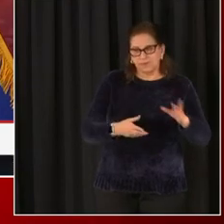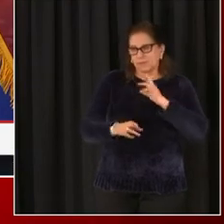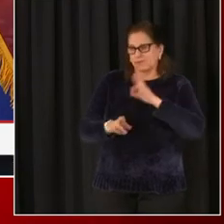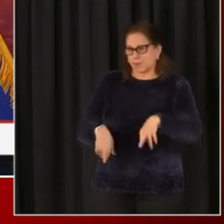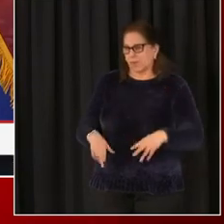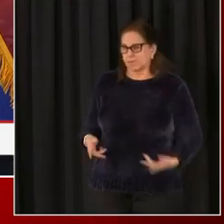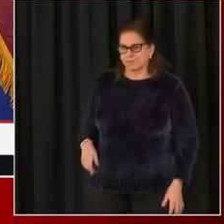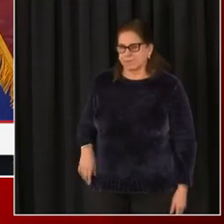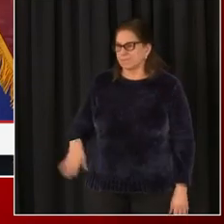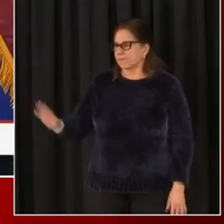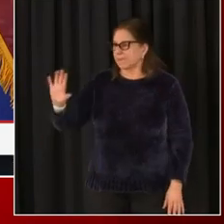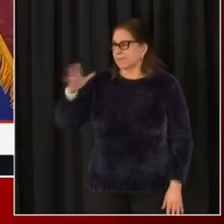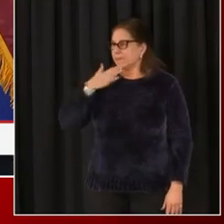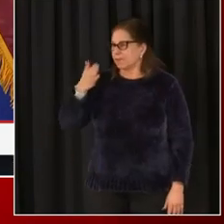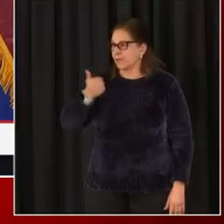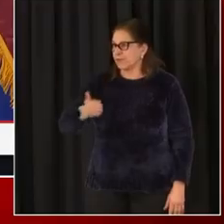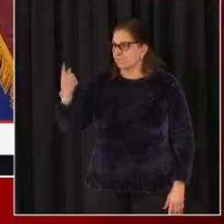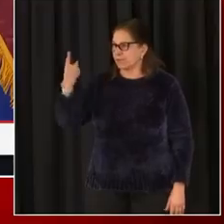Okay. Thank you, everybody.